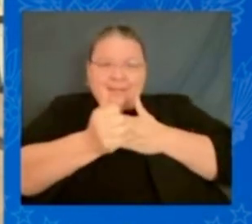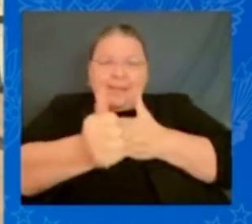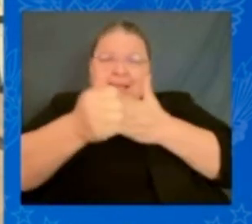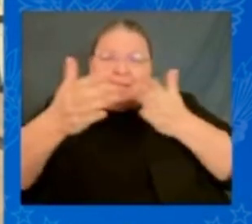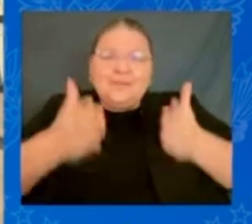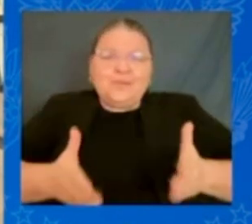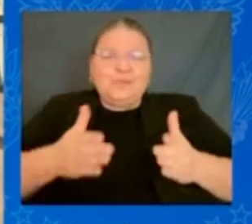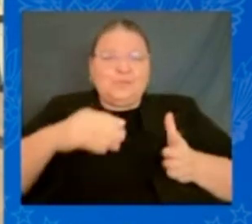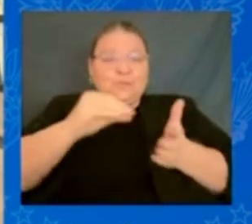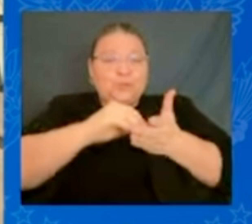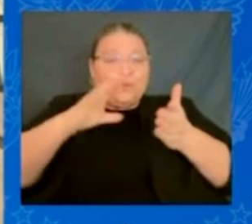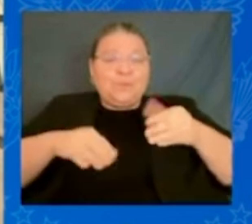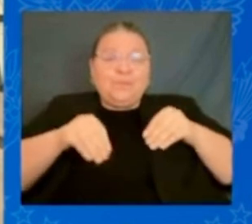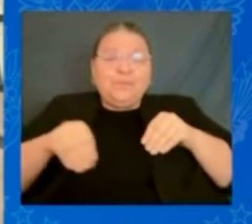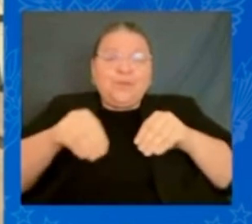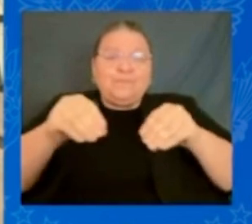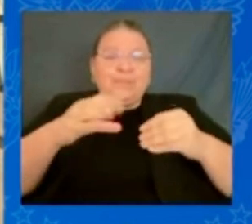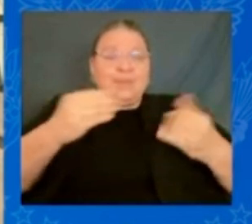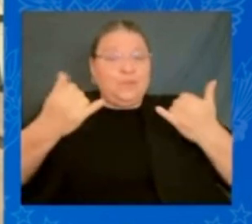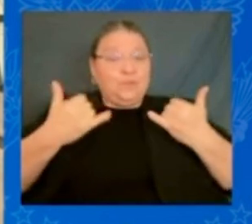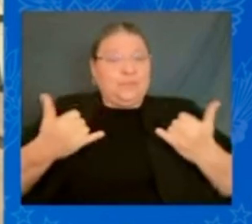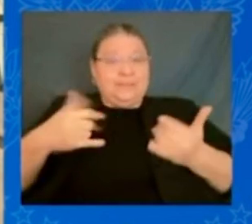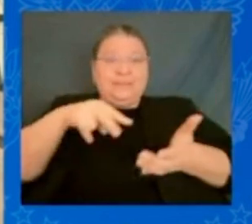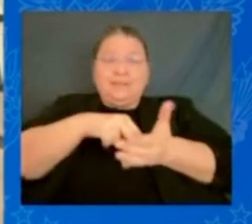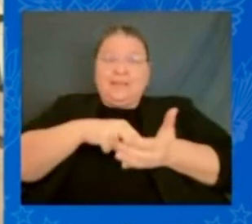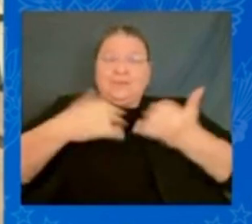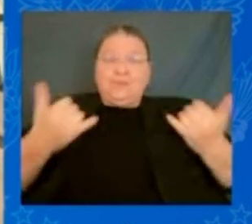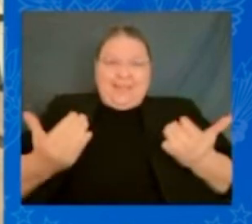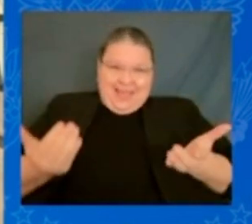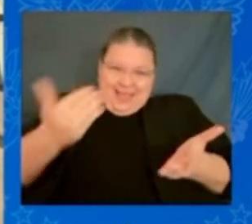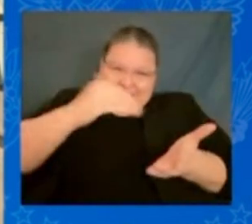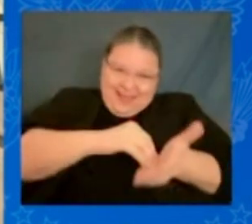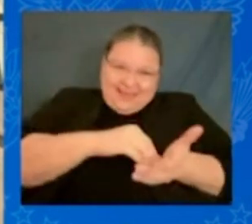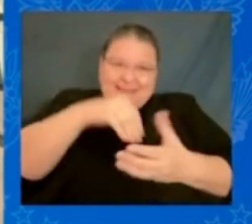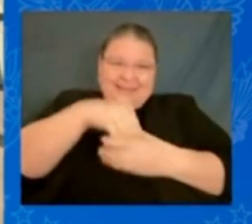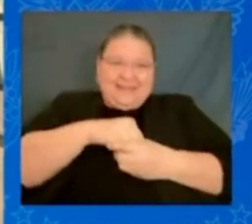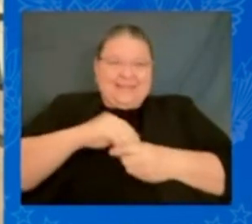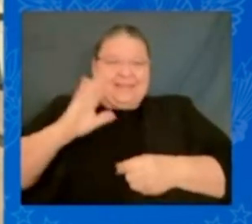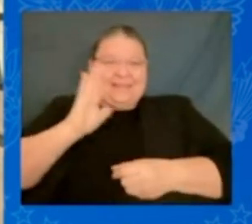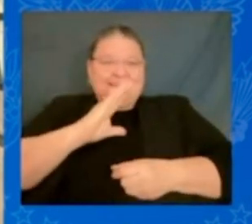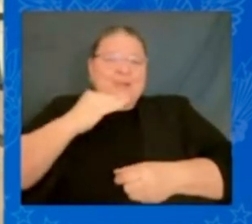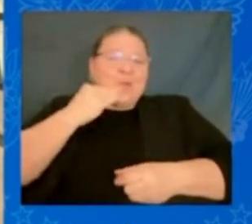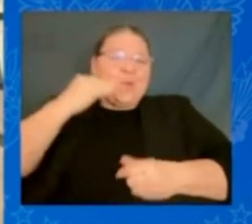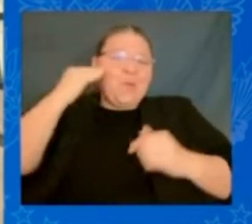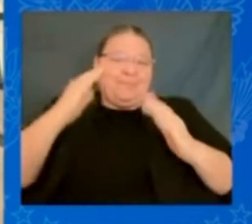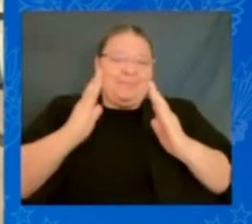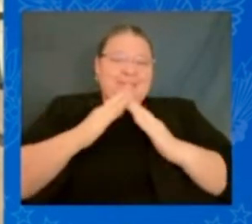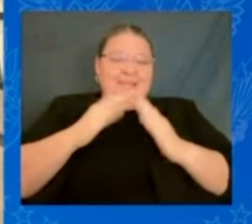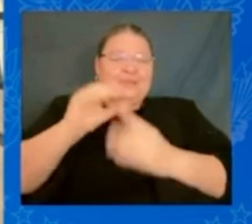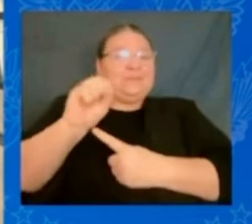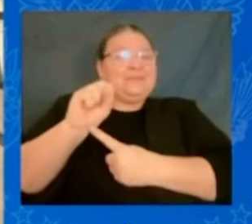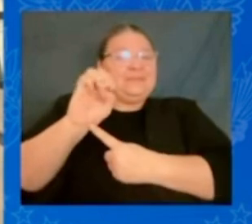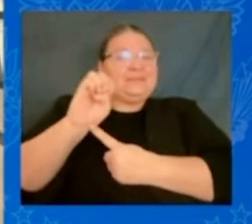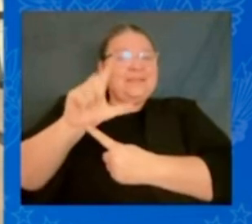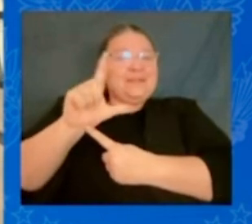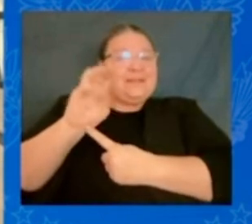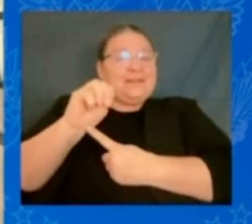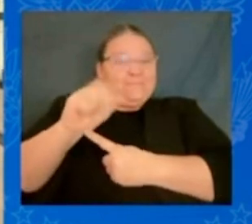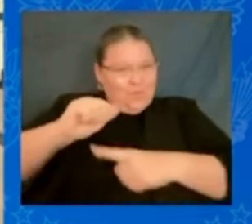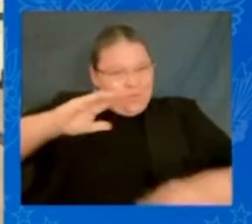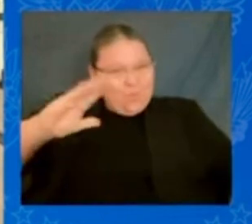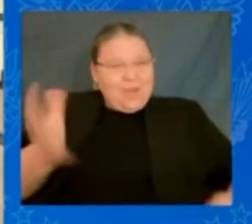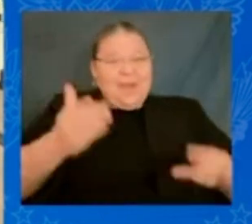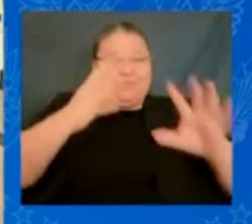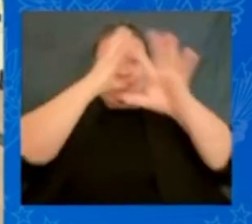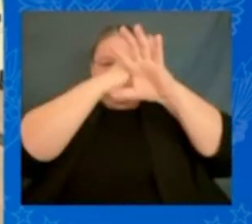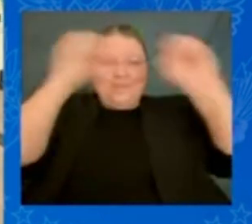be stand here today in his hometown of Selma Alabama to welcome the president of the United States